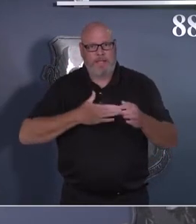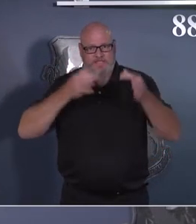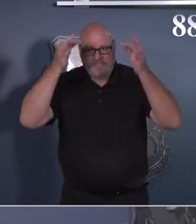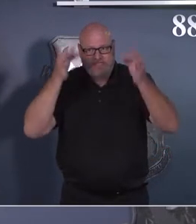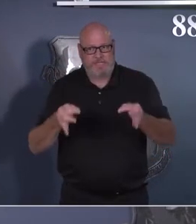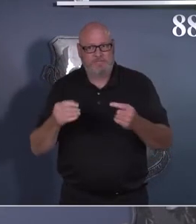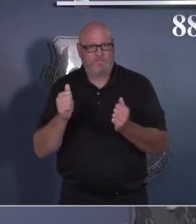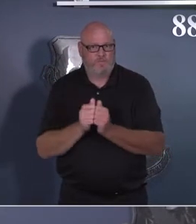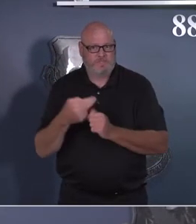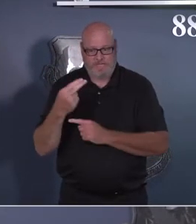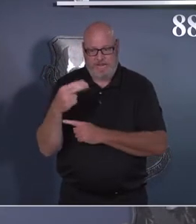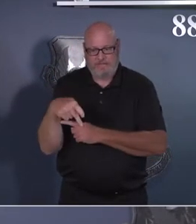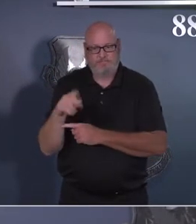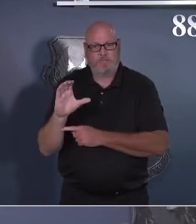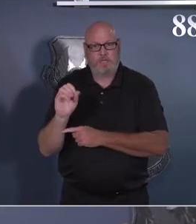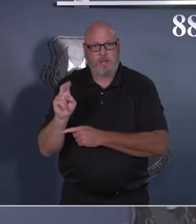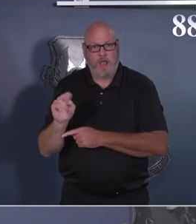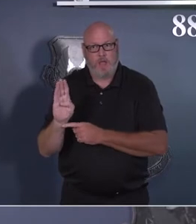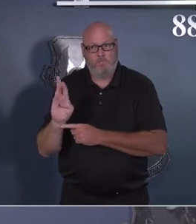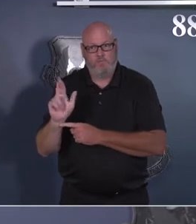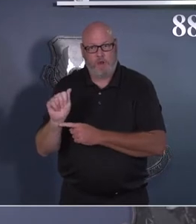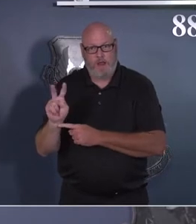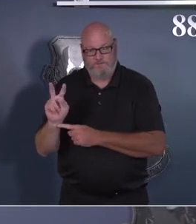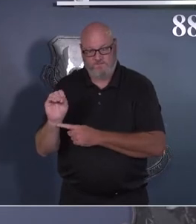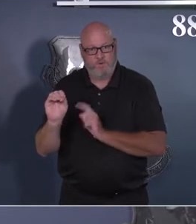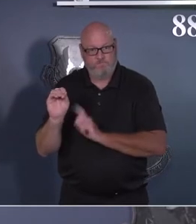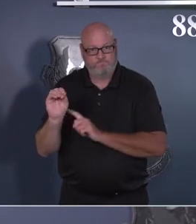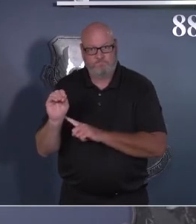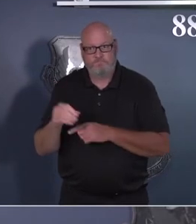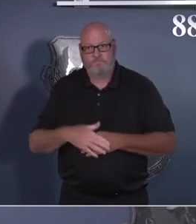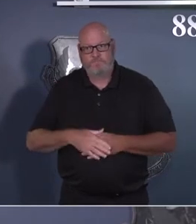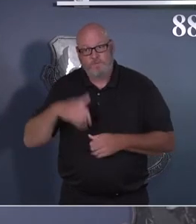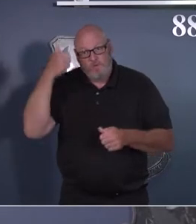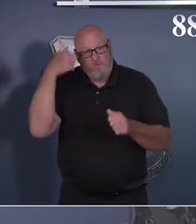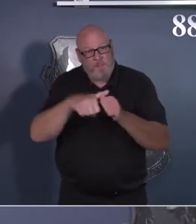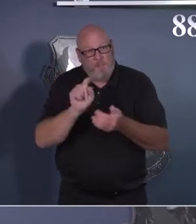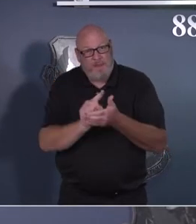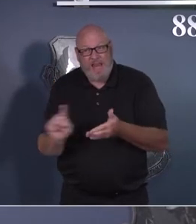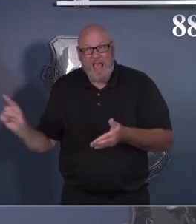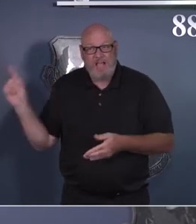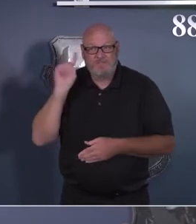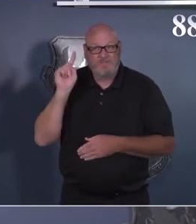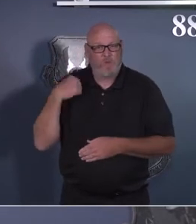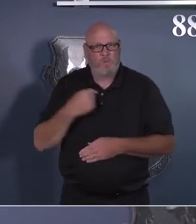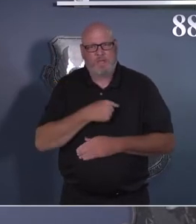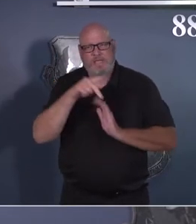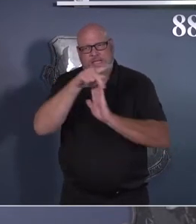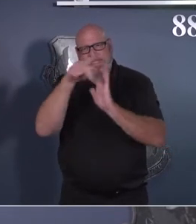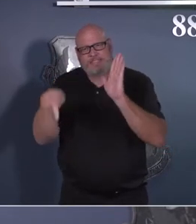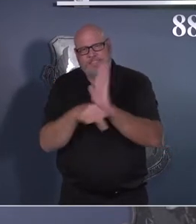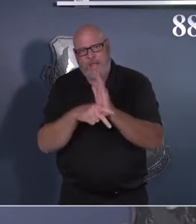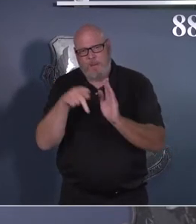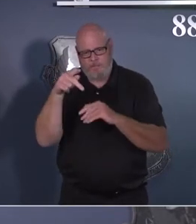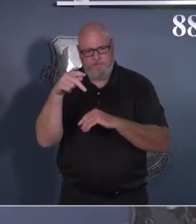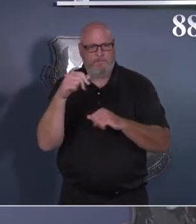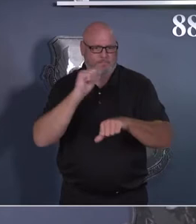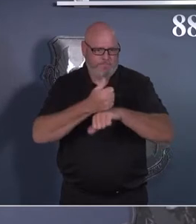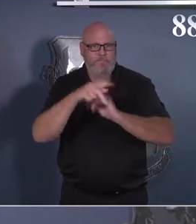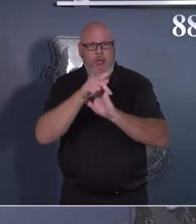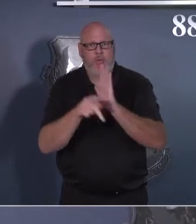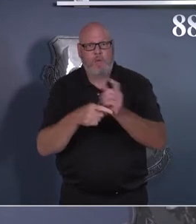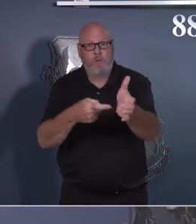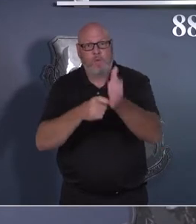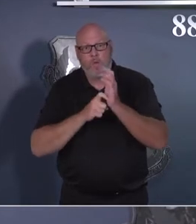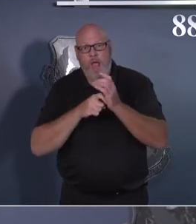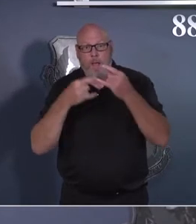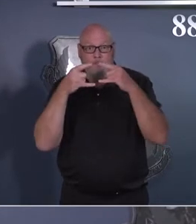we added in the masks, whether you're vaccinated or unvaccinated. That was kind of that first step to ramp up protection measures for